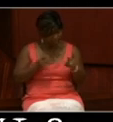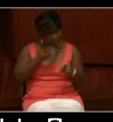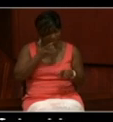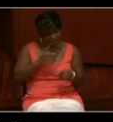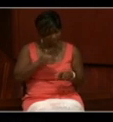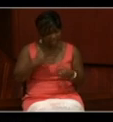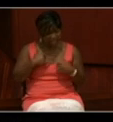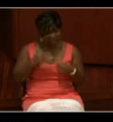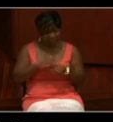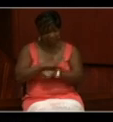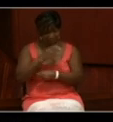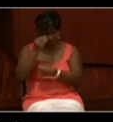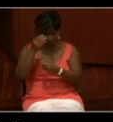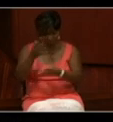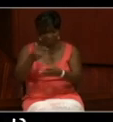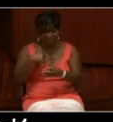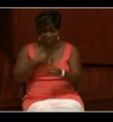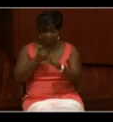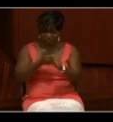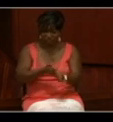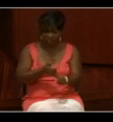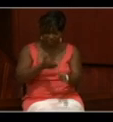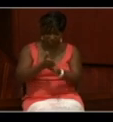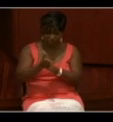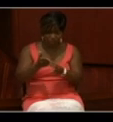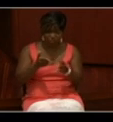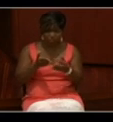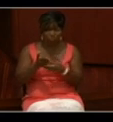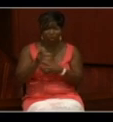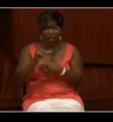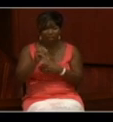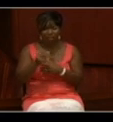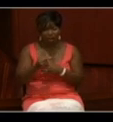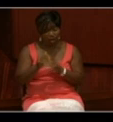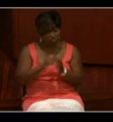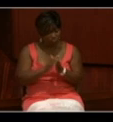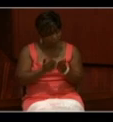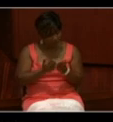had enough information that I could trace much of his career through the logbooks in our holdings.